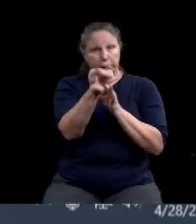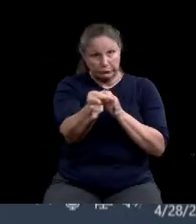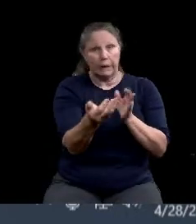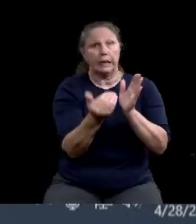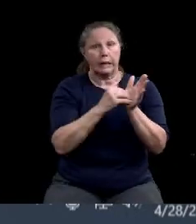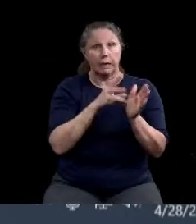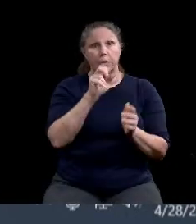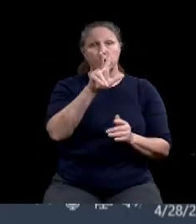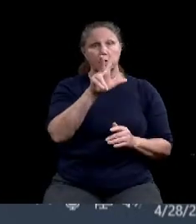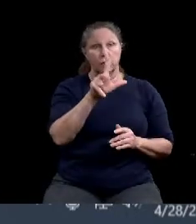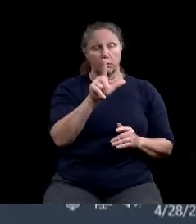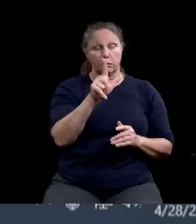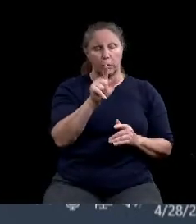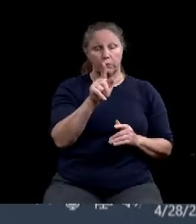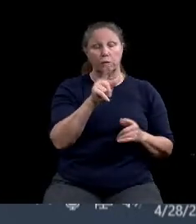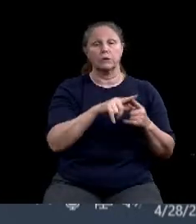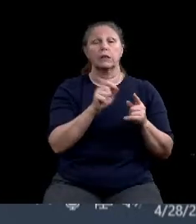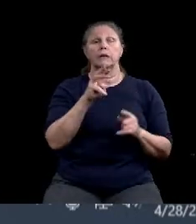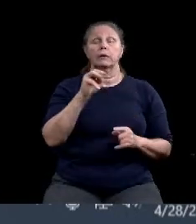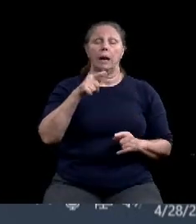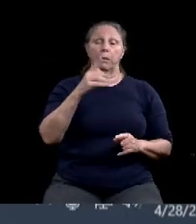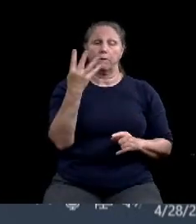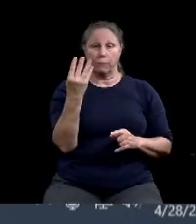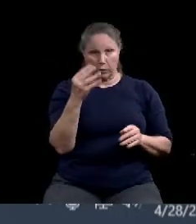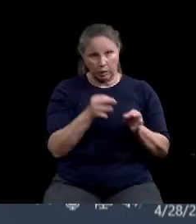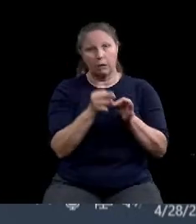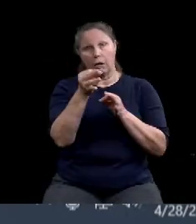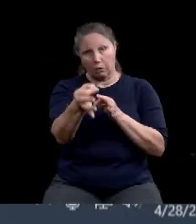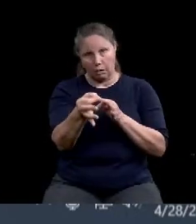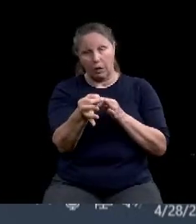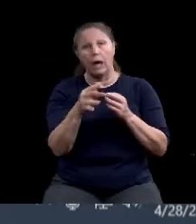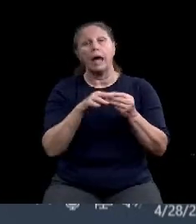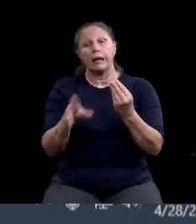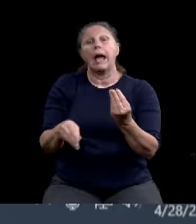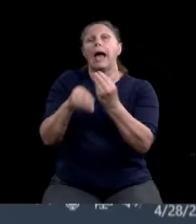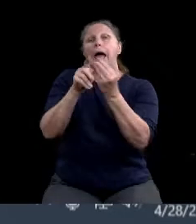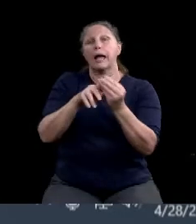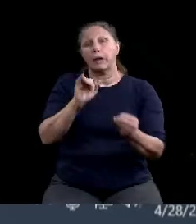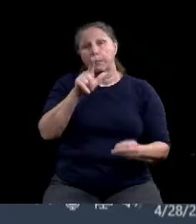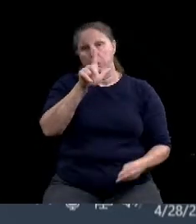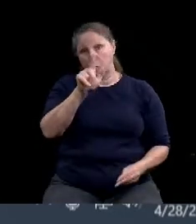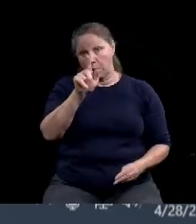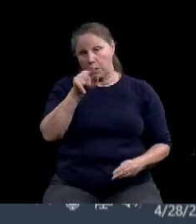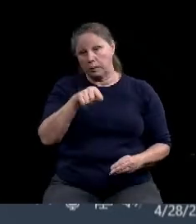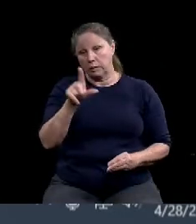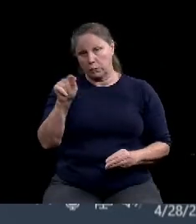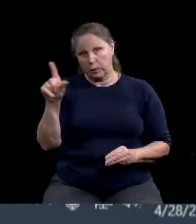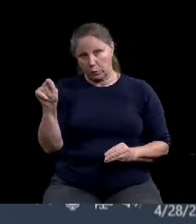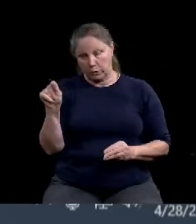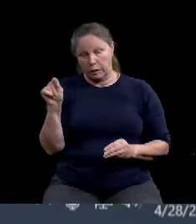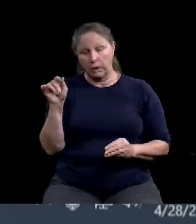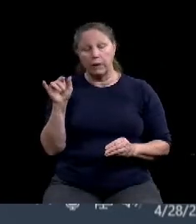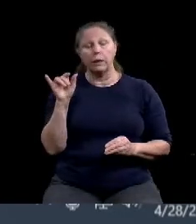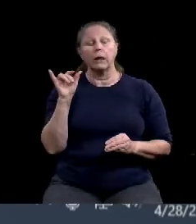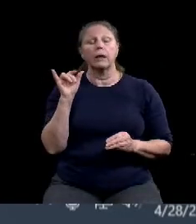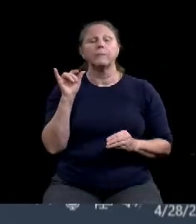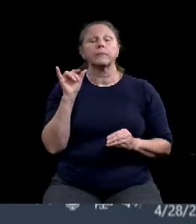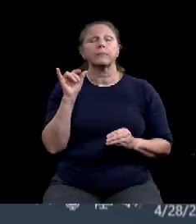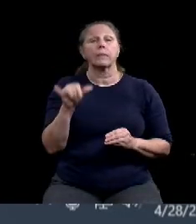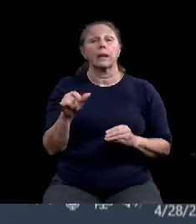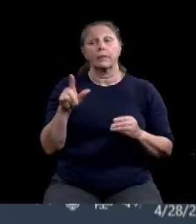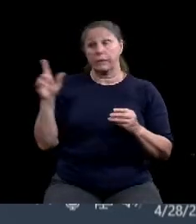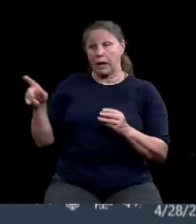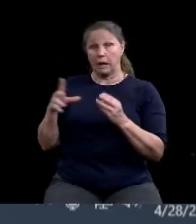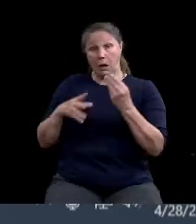is modified on April 21, 2020, the city order as amended by the City Council of the City of Waco, Texas, and